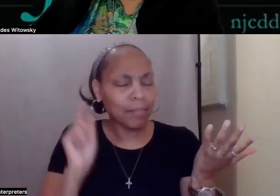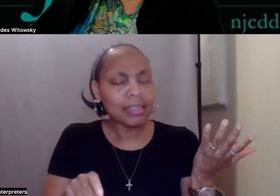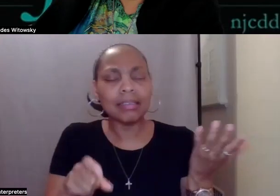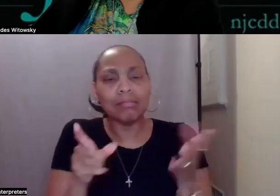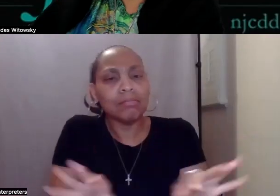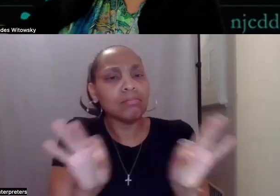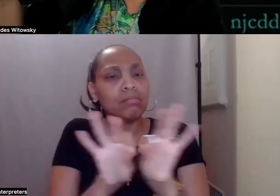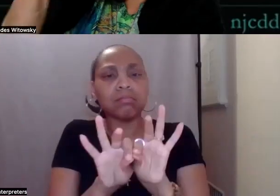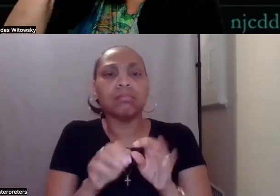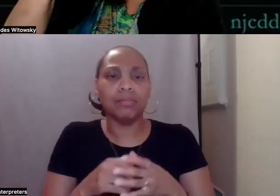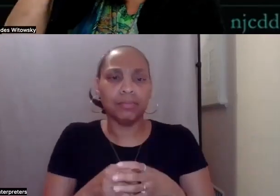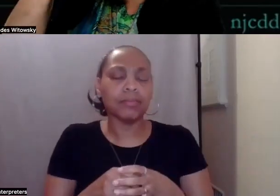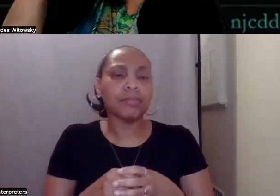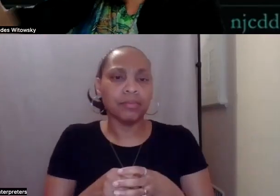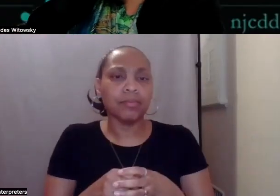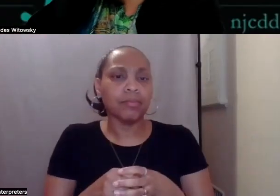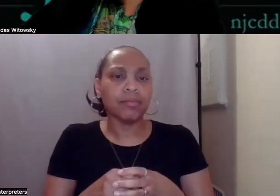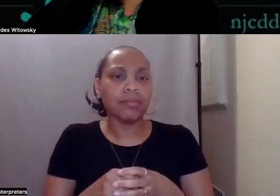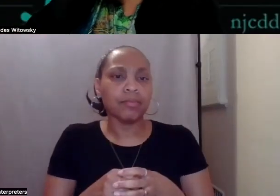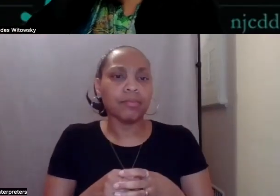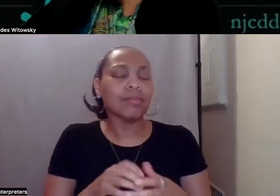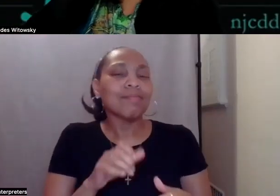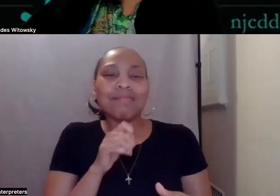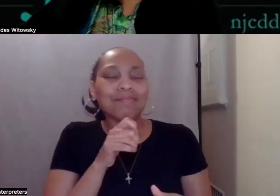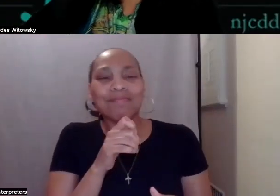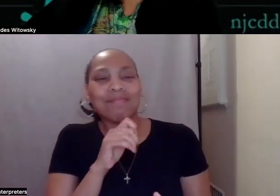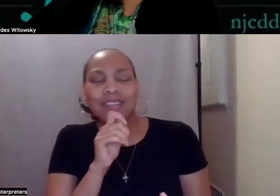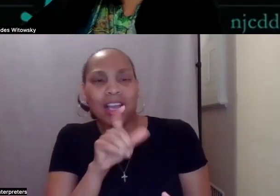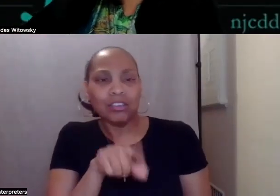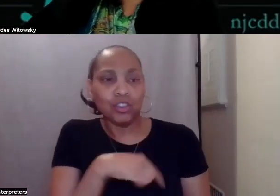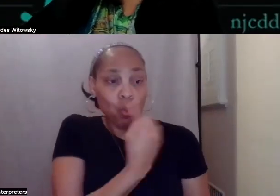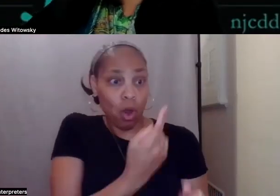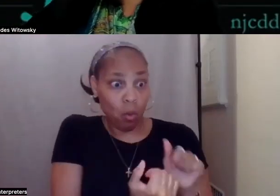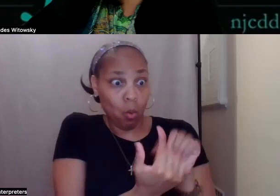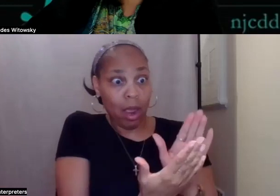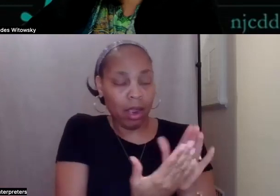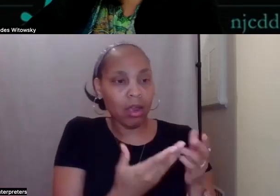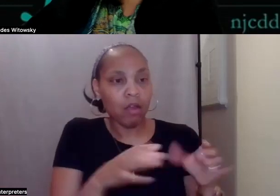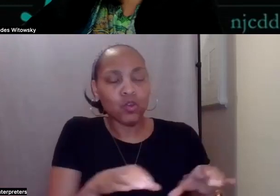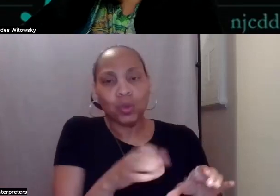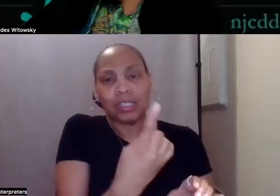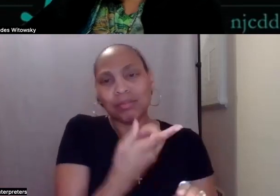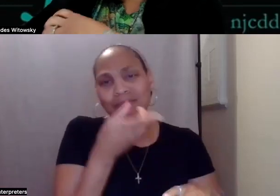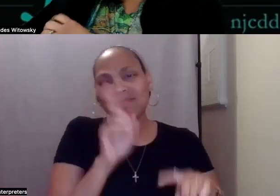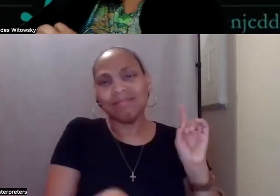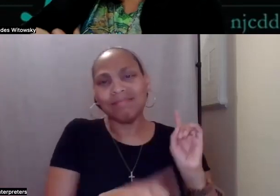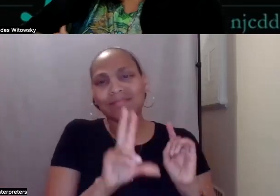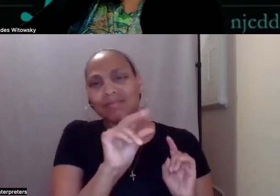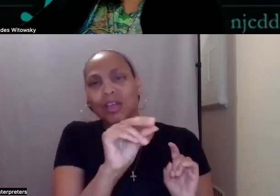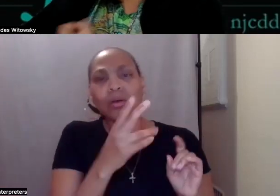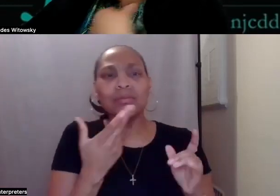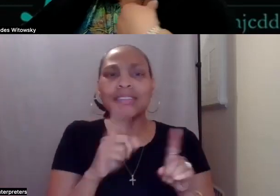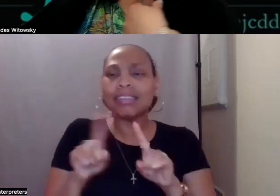I don't think there's a one-size-fits-all system for disability. I think many people do it differently.